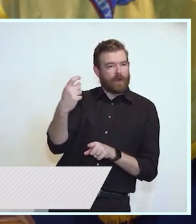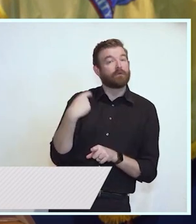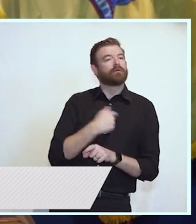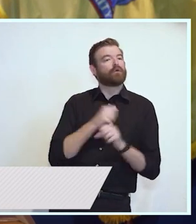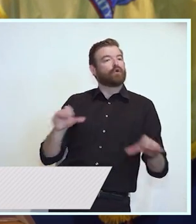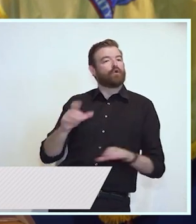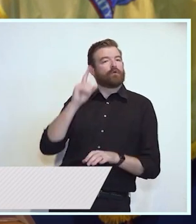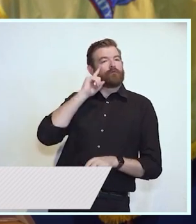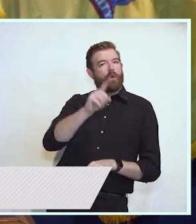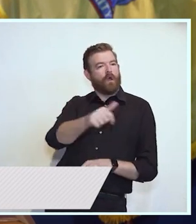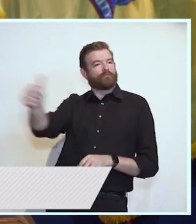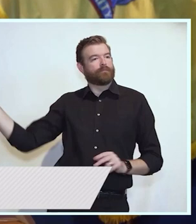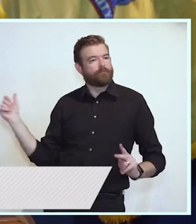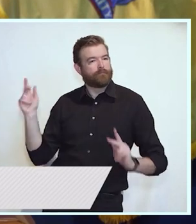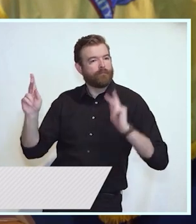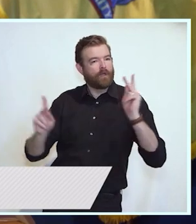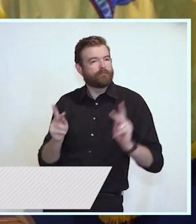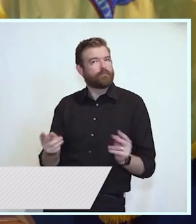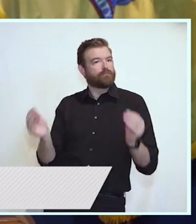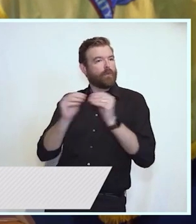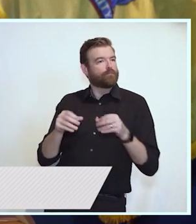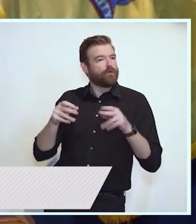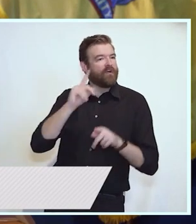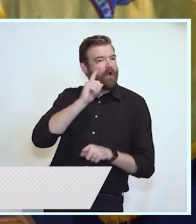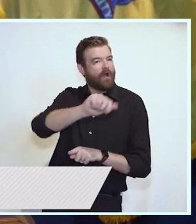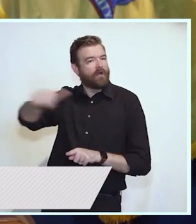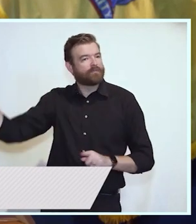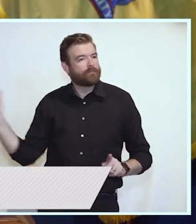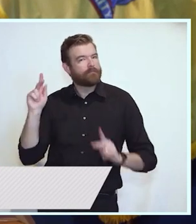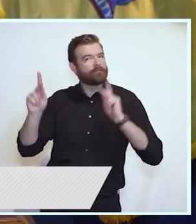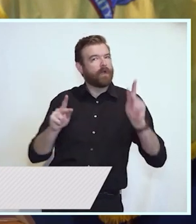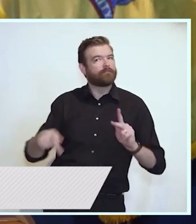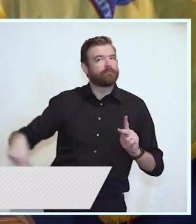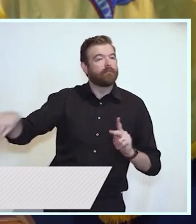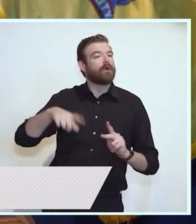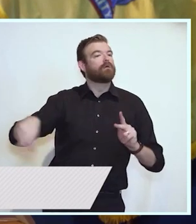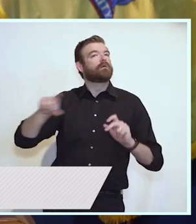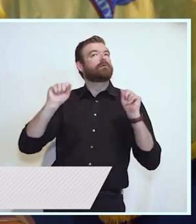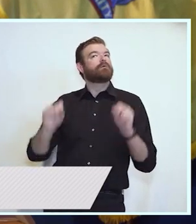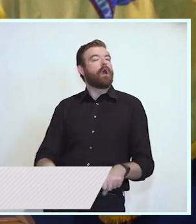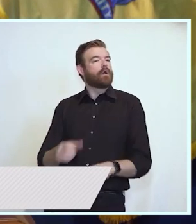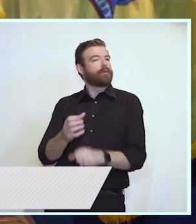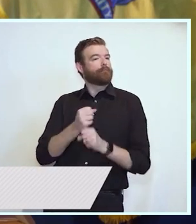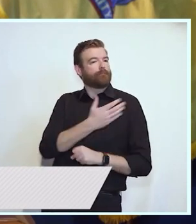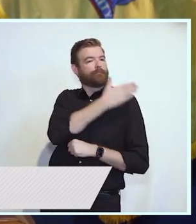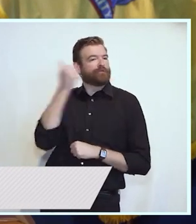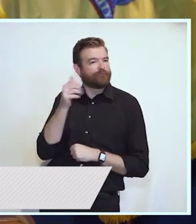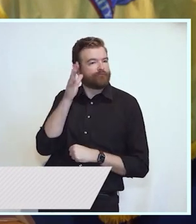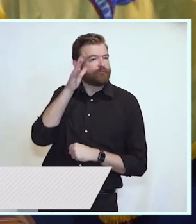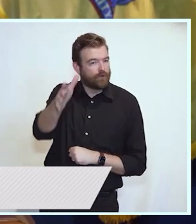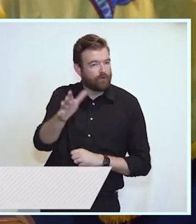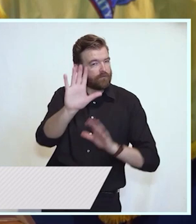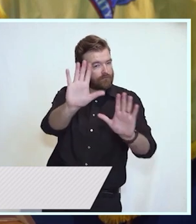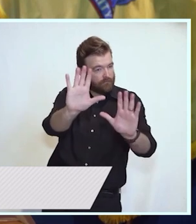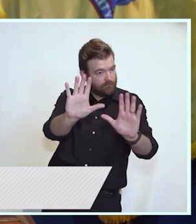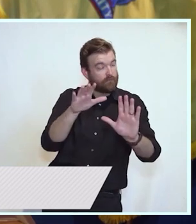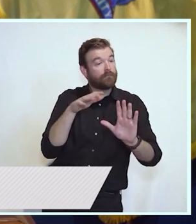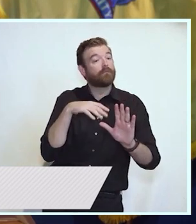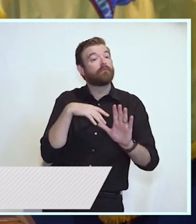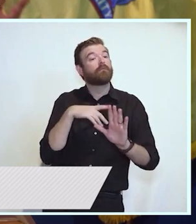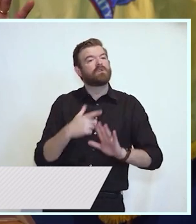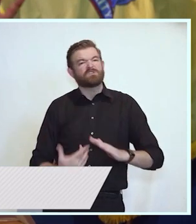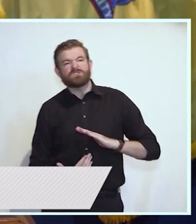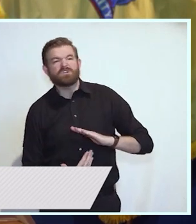the tools that they need to have their own prosperous future. And let me make one thing very clear. I do not